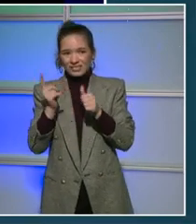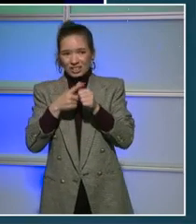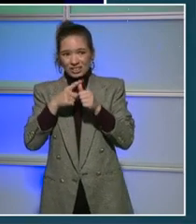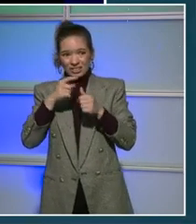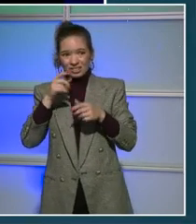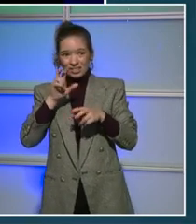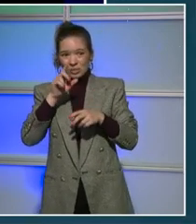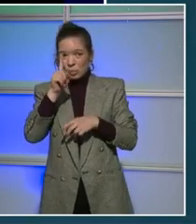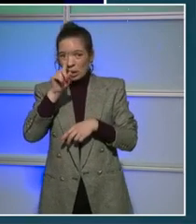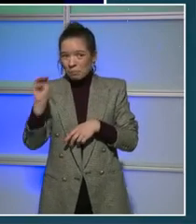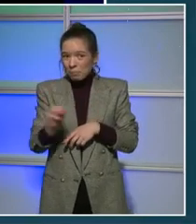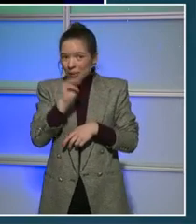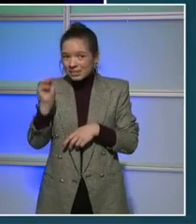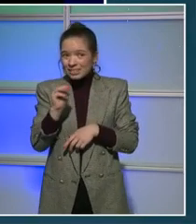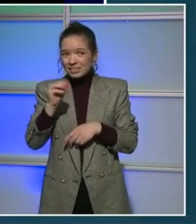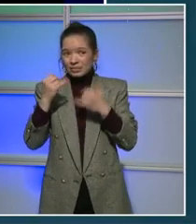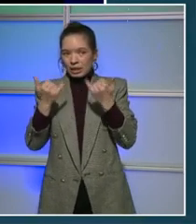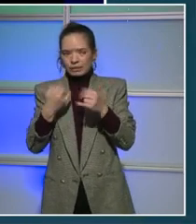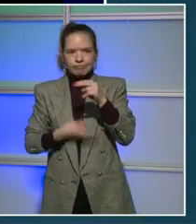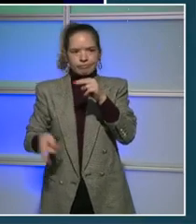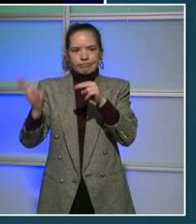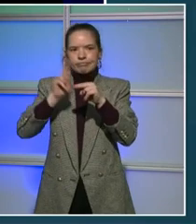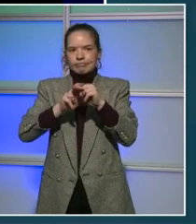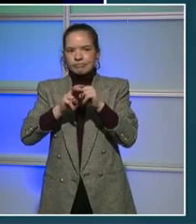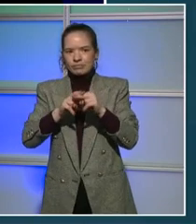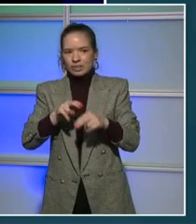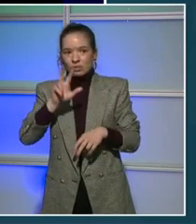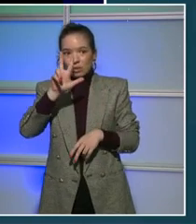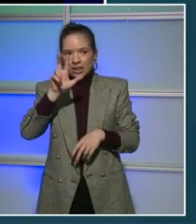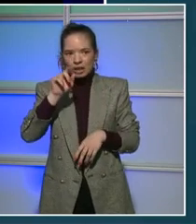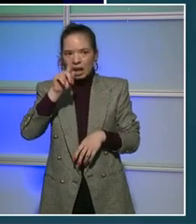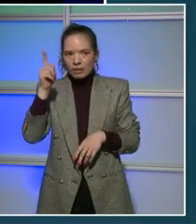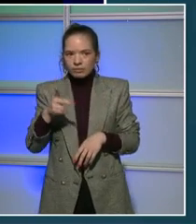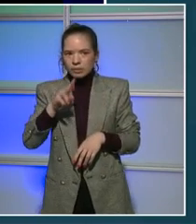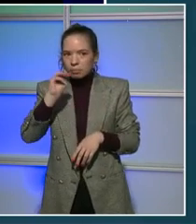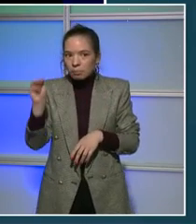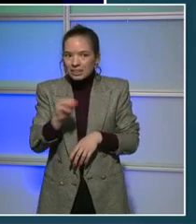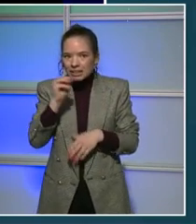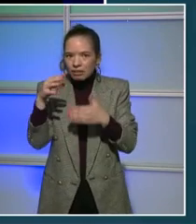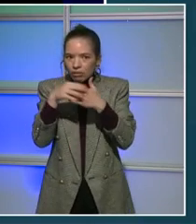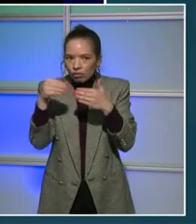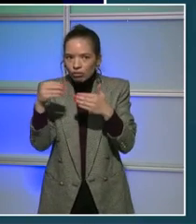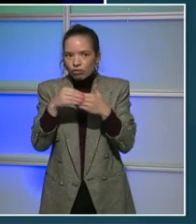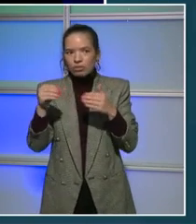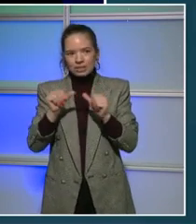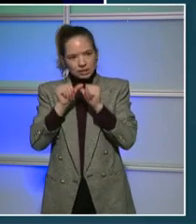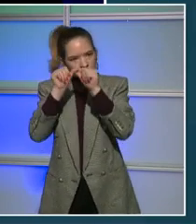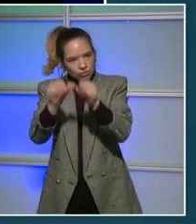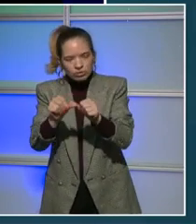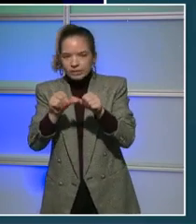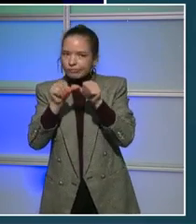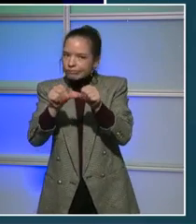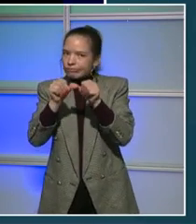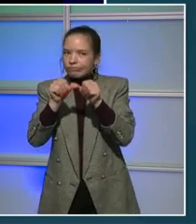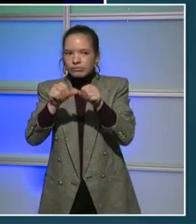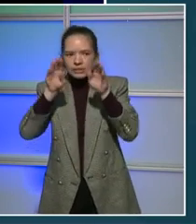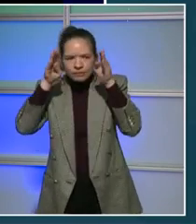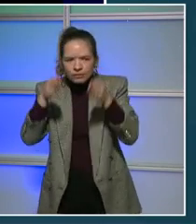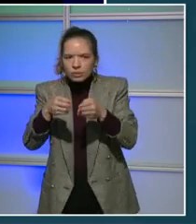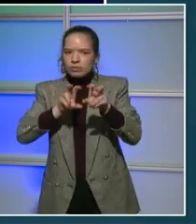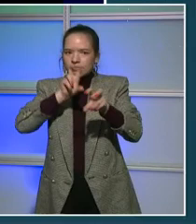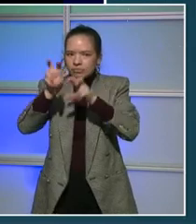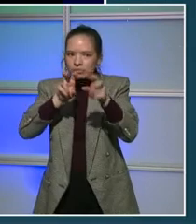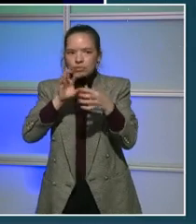now we're a $3.5 million program. And we will continue to stay focused on those investments. And